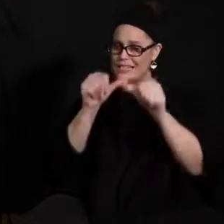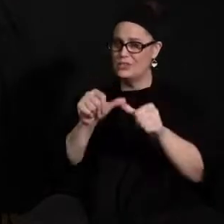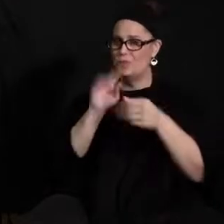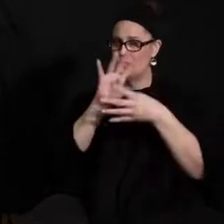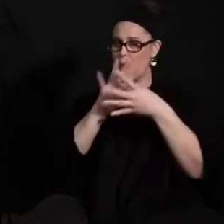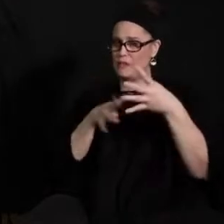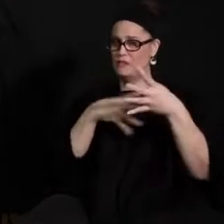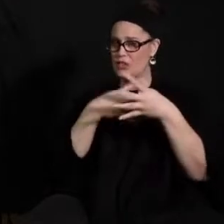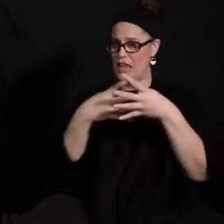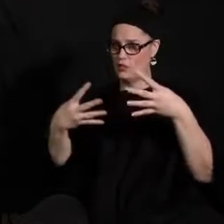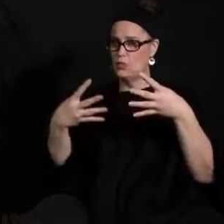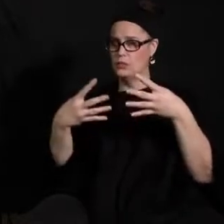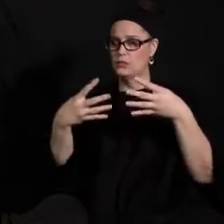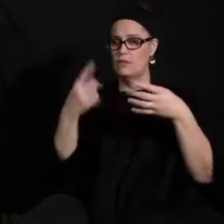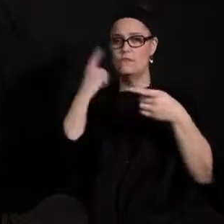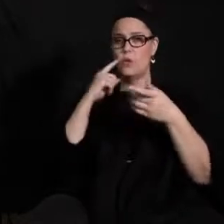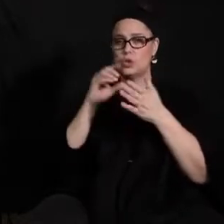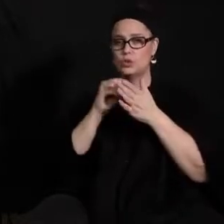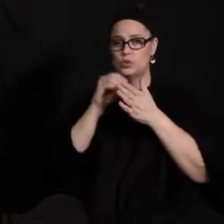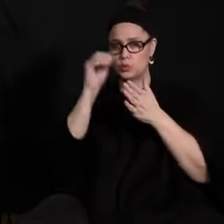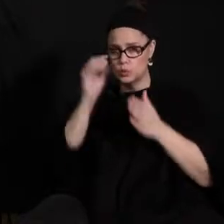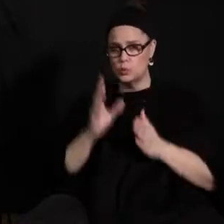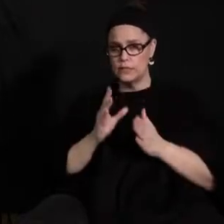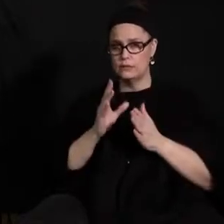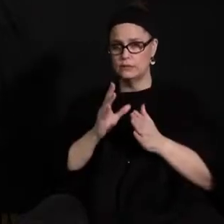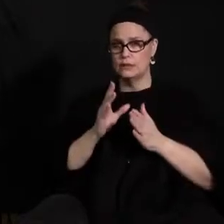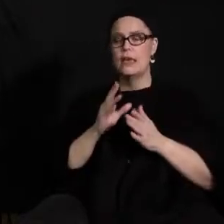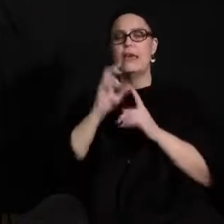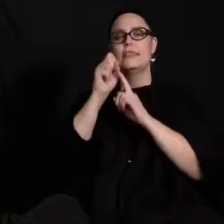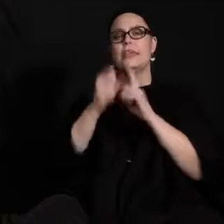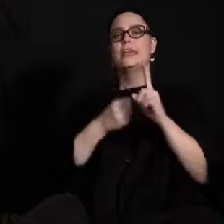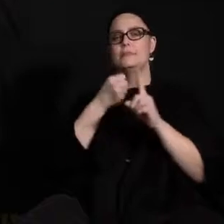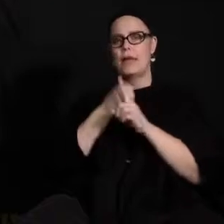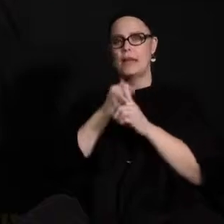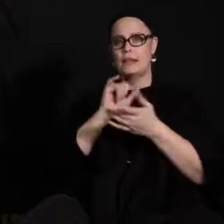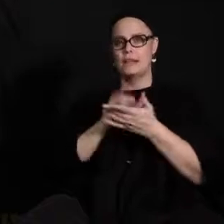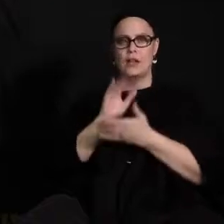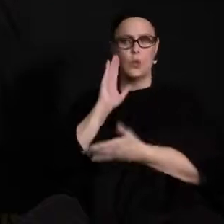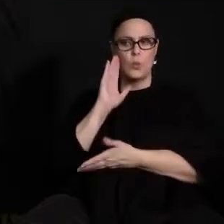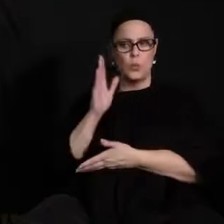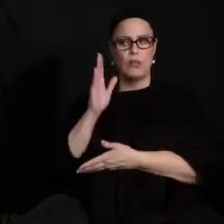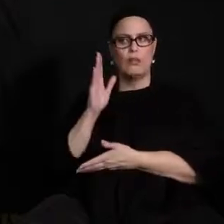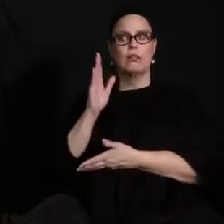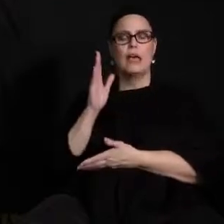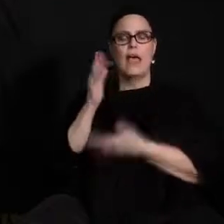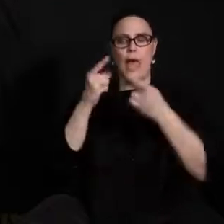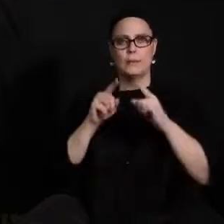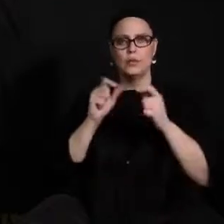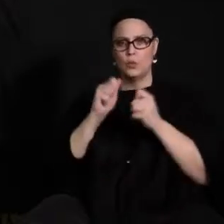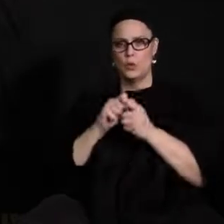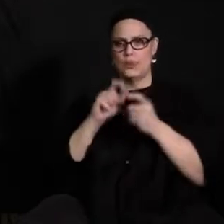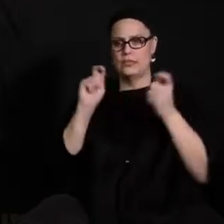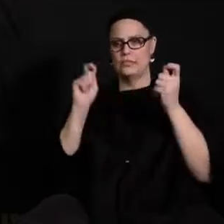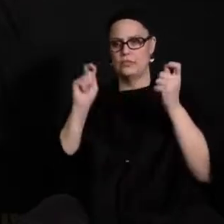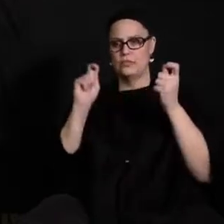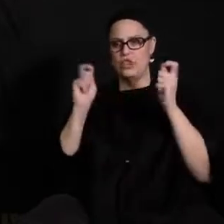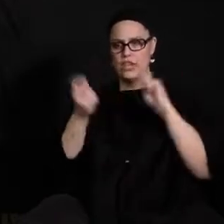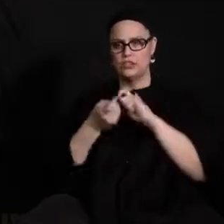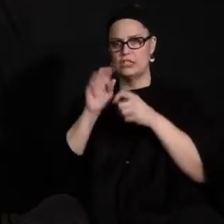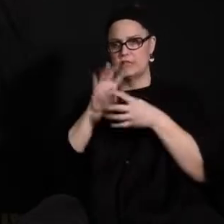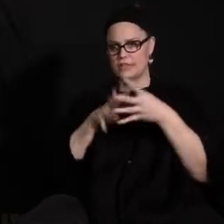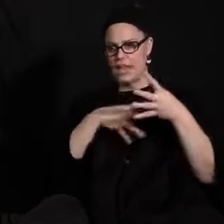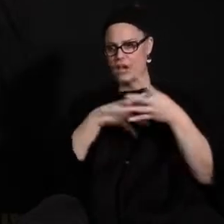students uh recognizing the impact that it would have in terms of schedule changes in terms of teacher movements